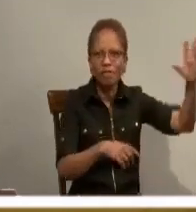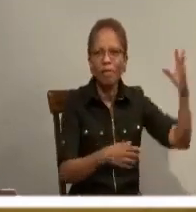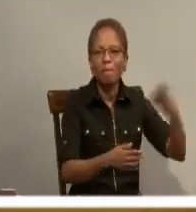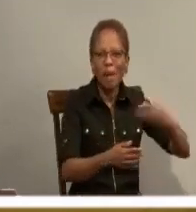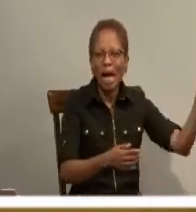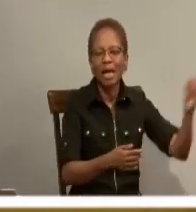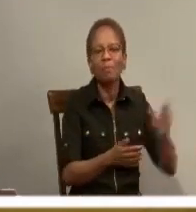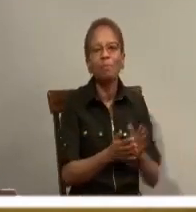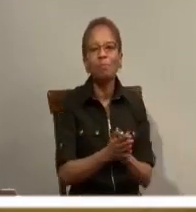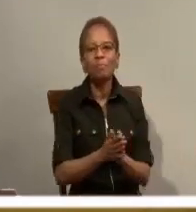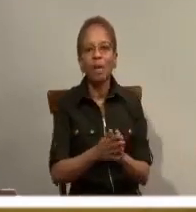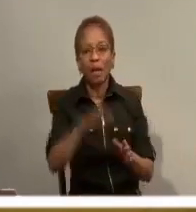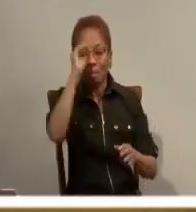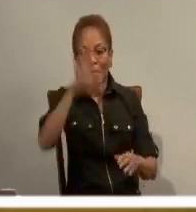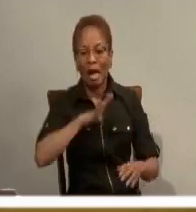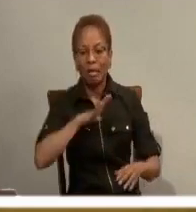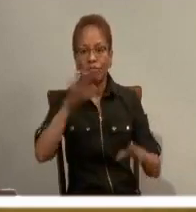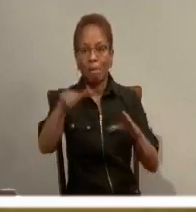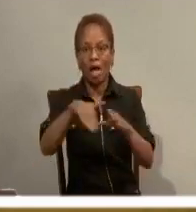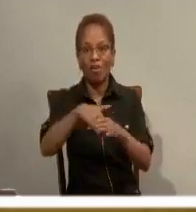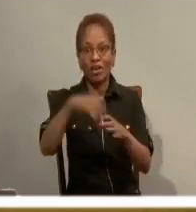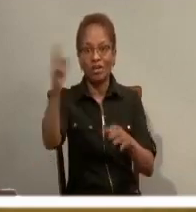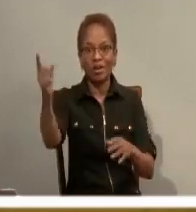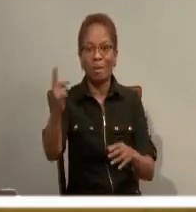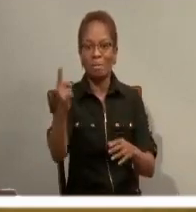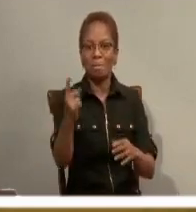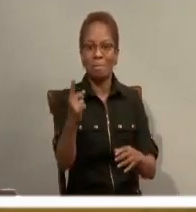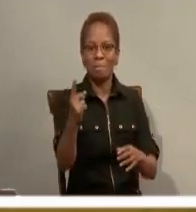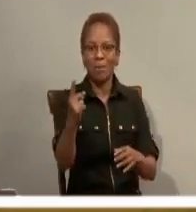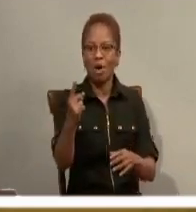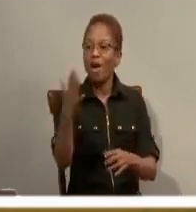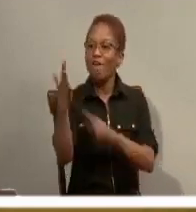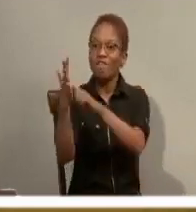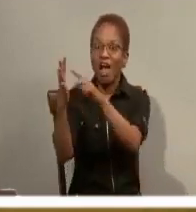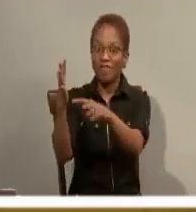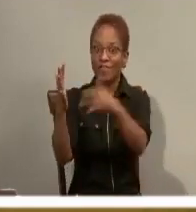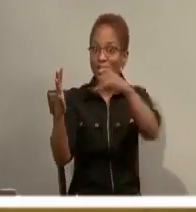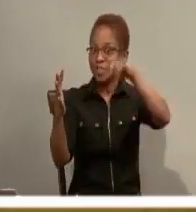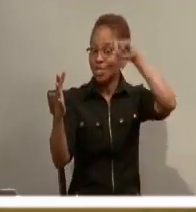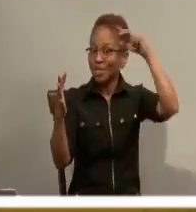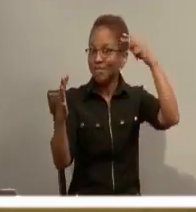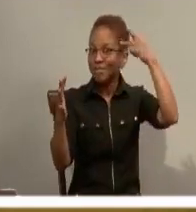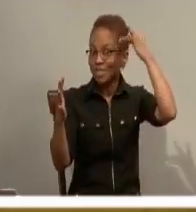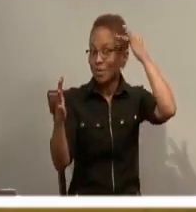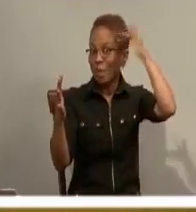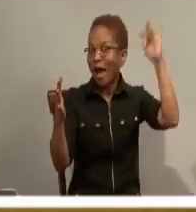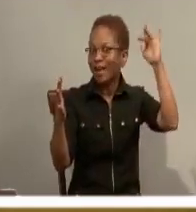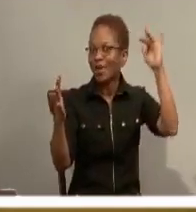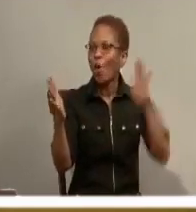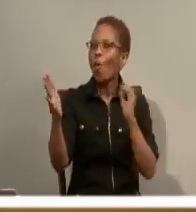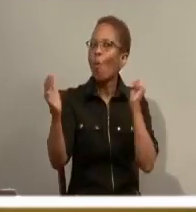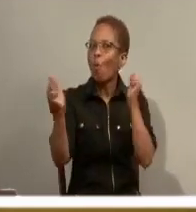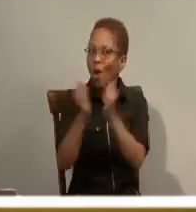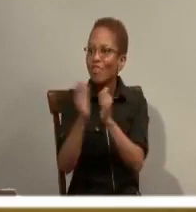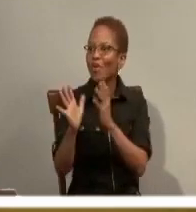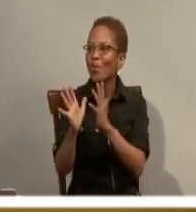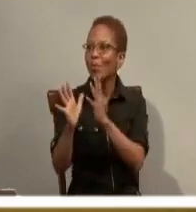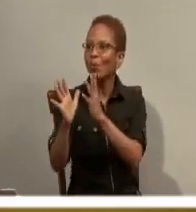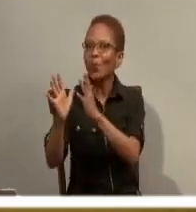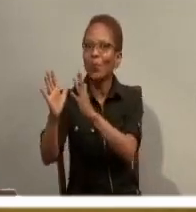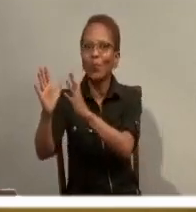arrived. Those who were ready went in with him to the wedding hall and the door